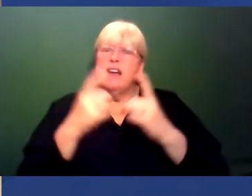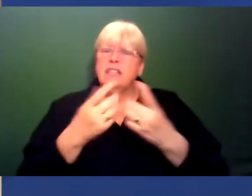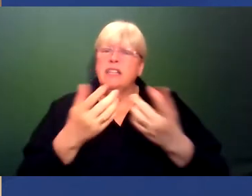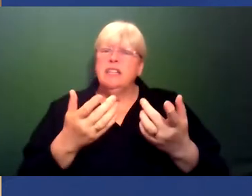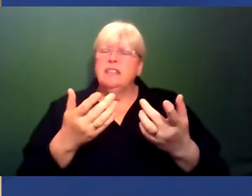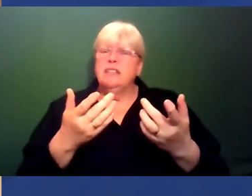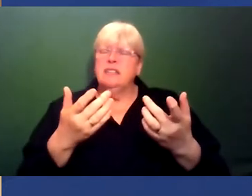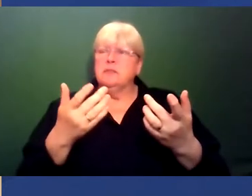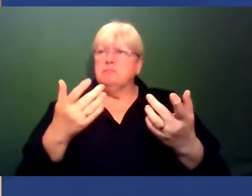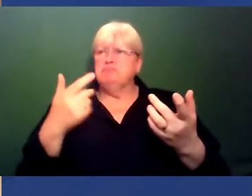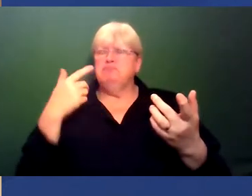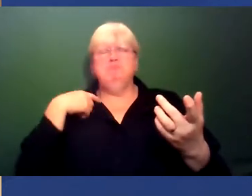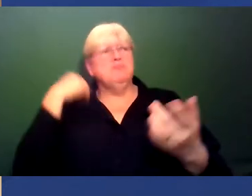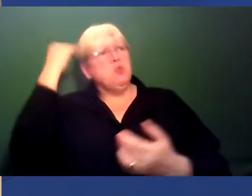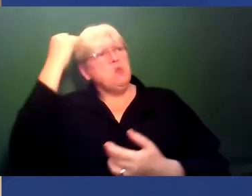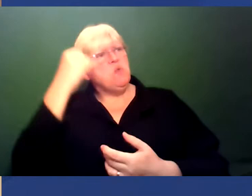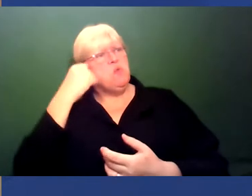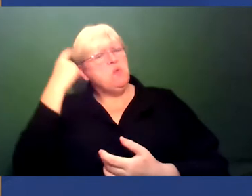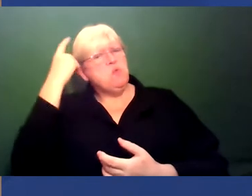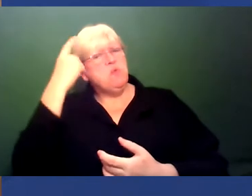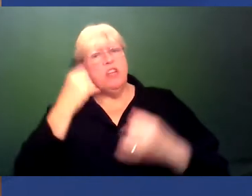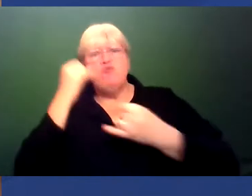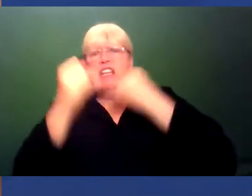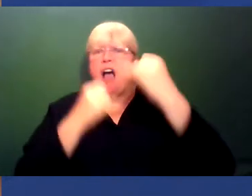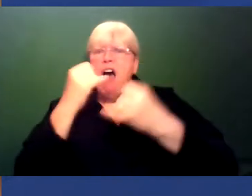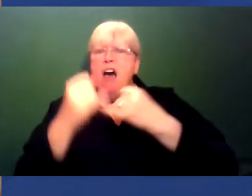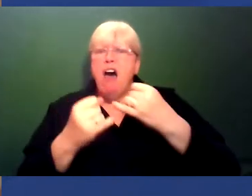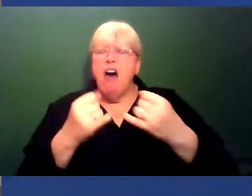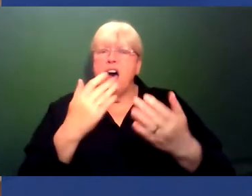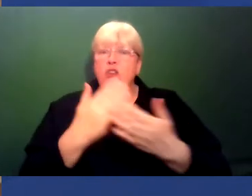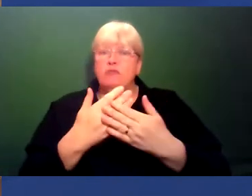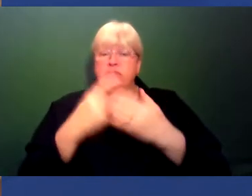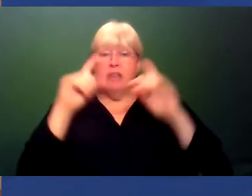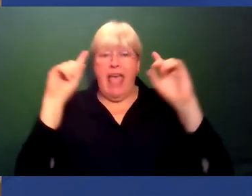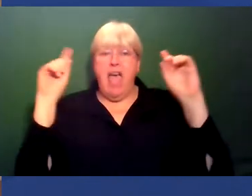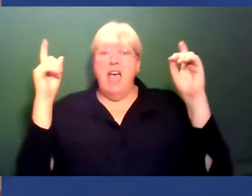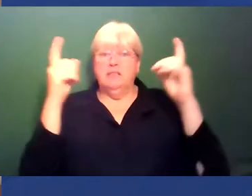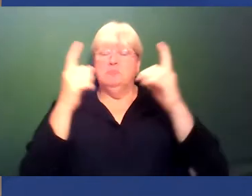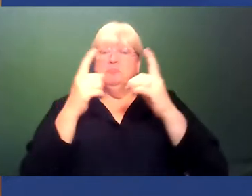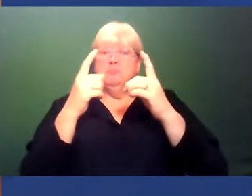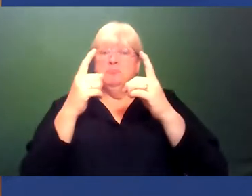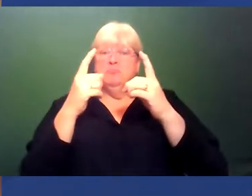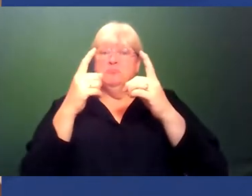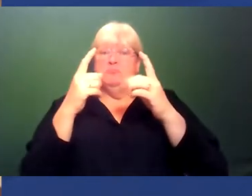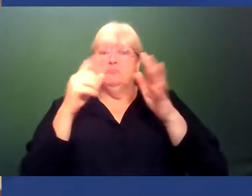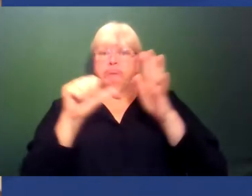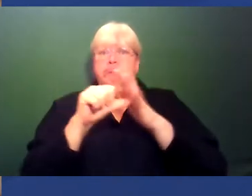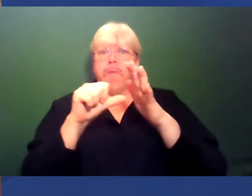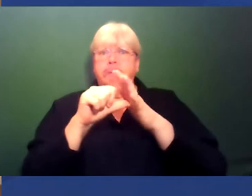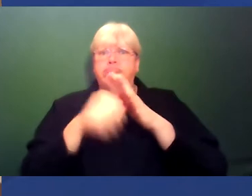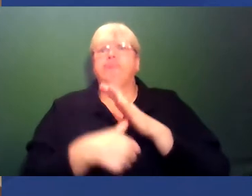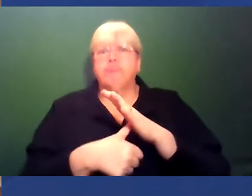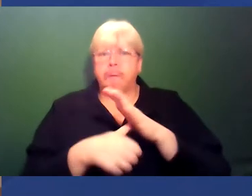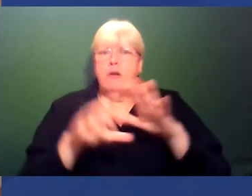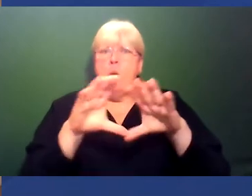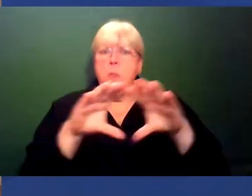having that critical thought, which is bizarre, right? Because academics are built around solving hard problems. Like,